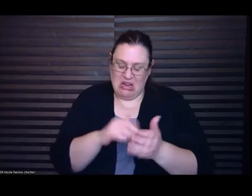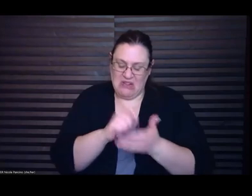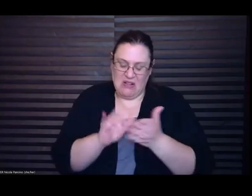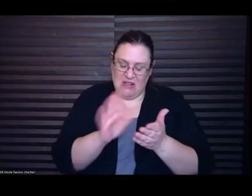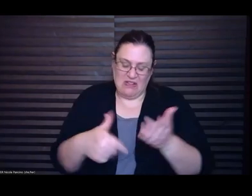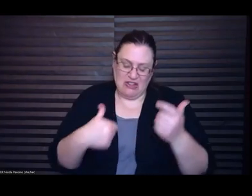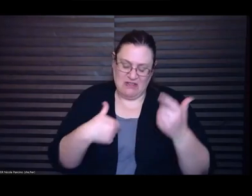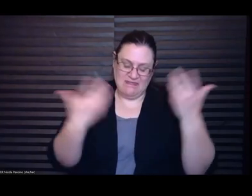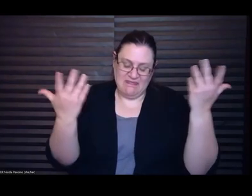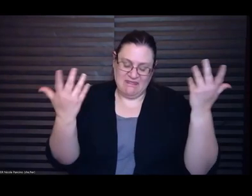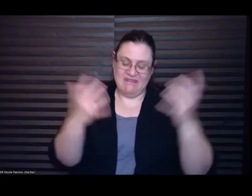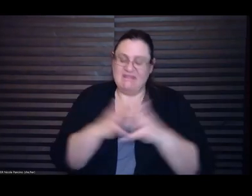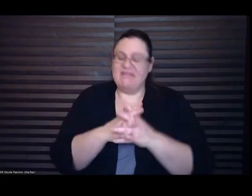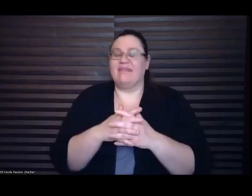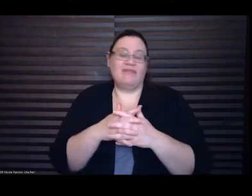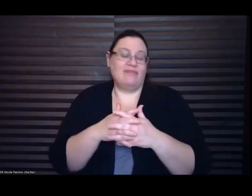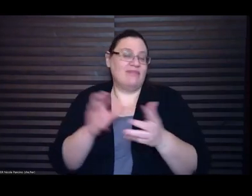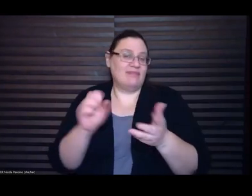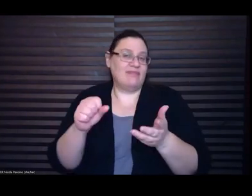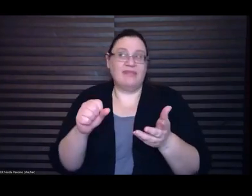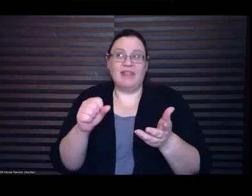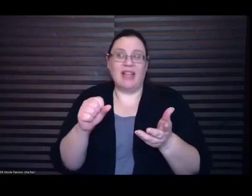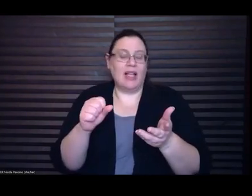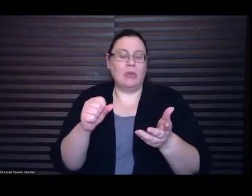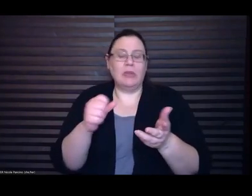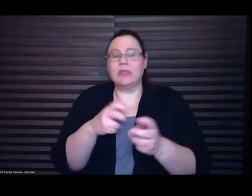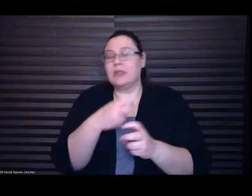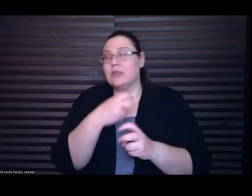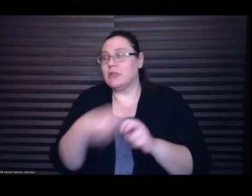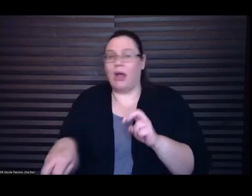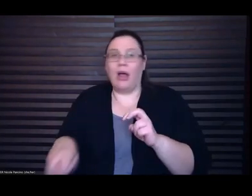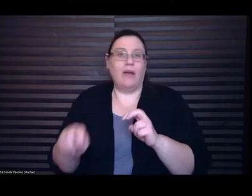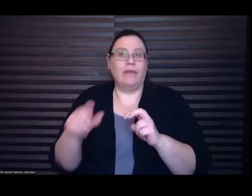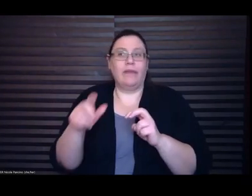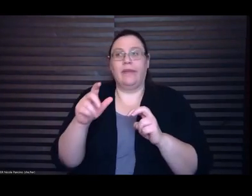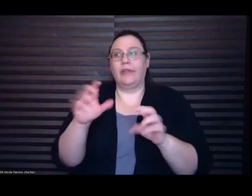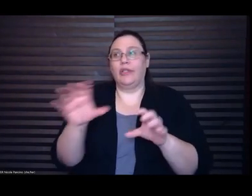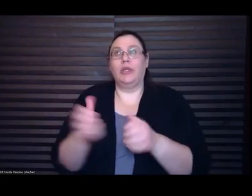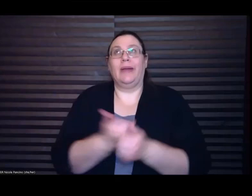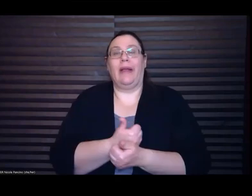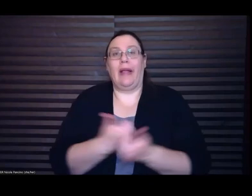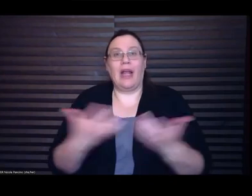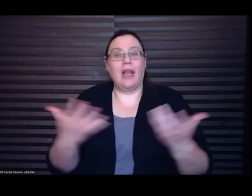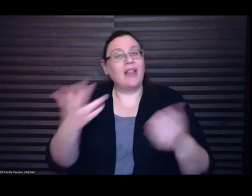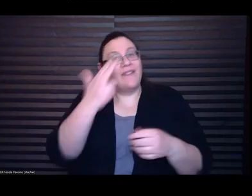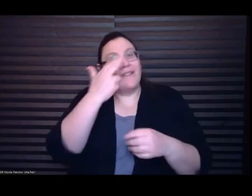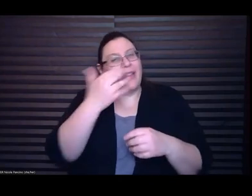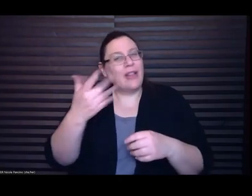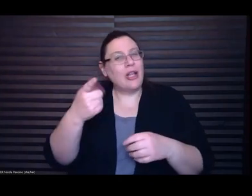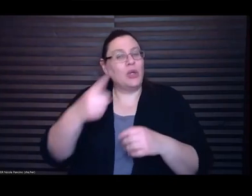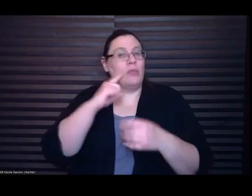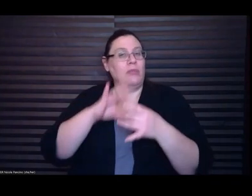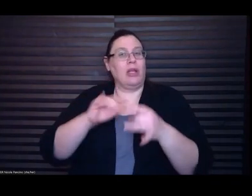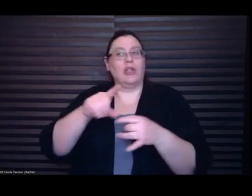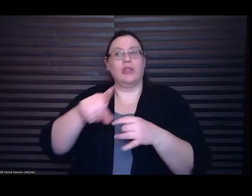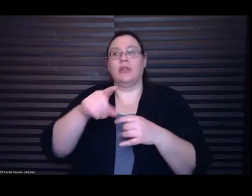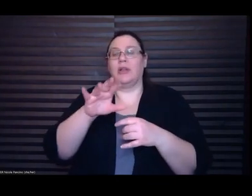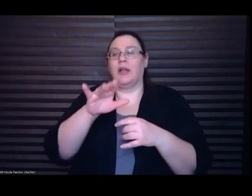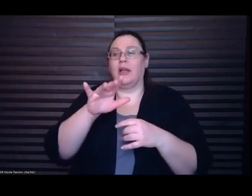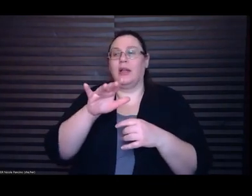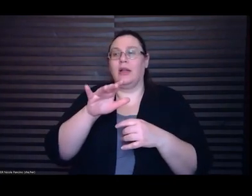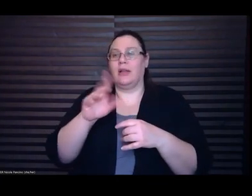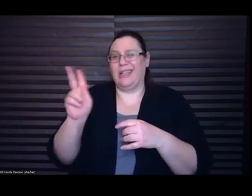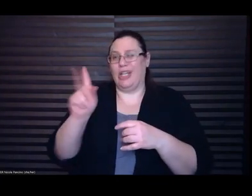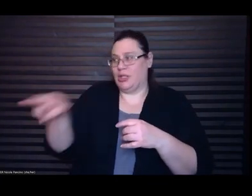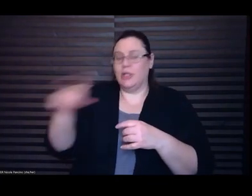just like do anything it's funny that you mentioned um Kirsten you mentioned you were doing audio well you know you said you couldn't do audiobooks what was the thing you said